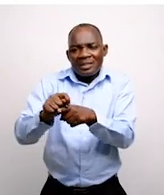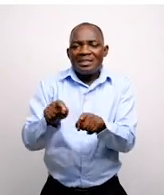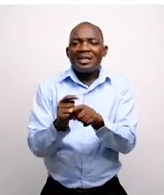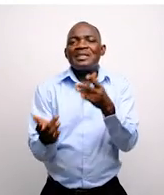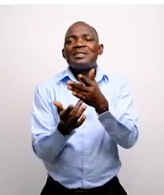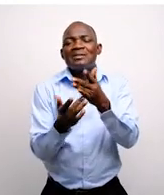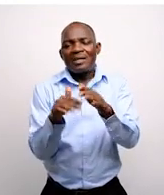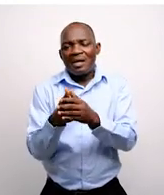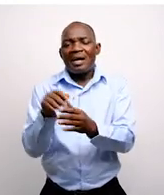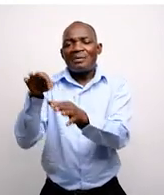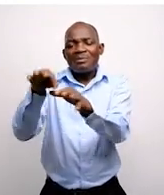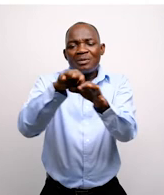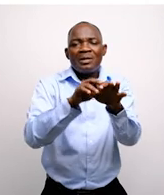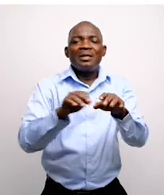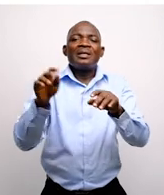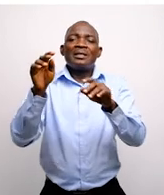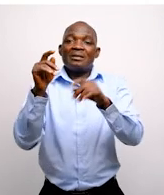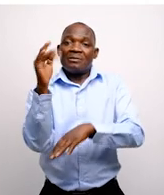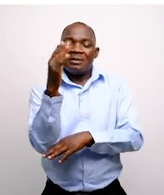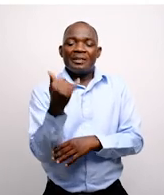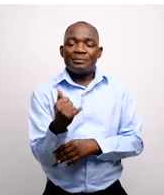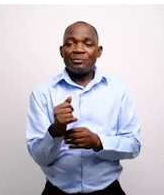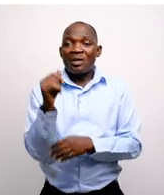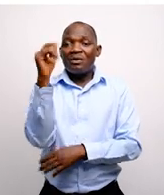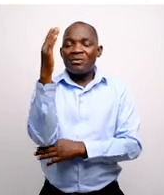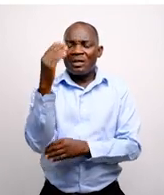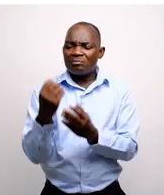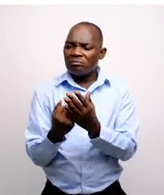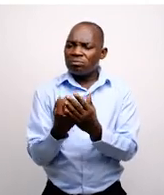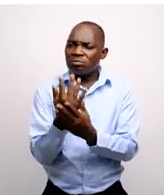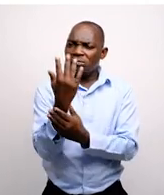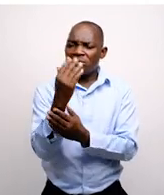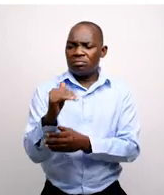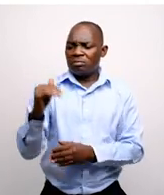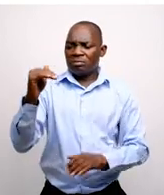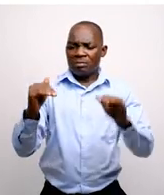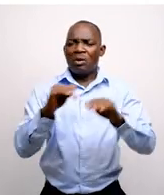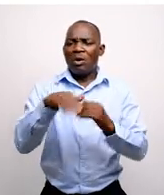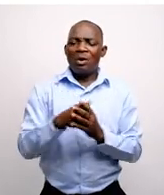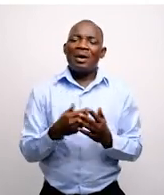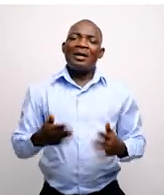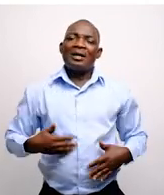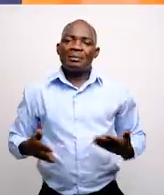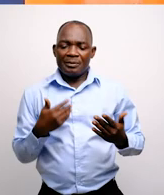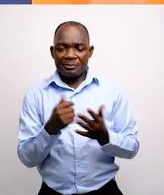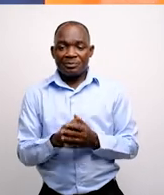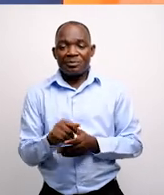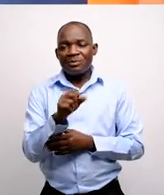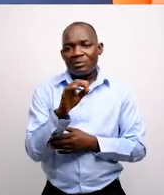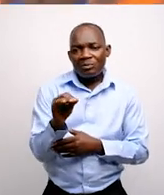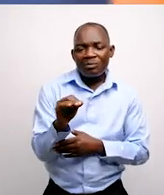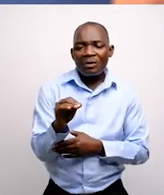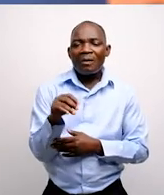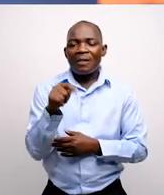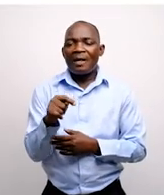receive the training and technology to plant the trees. Now we see the growth and length of the trees and we are very happy.